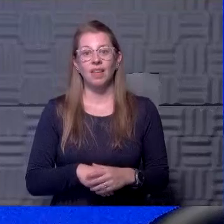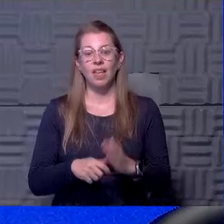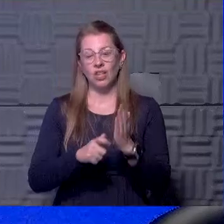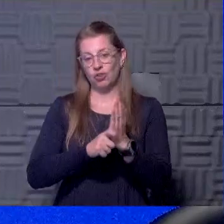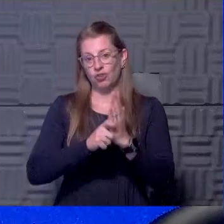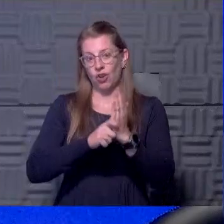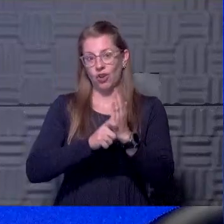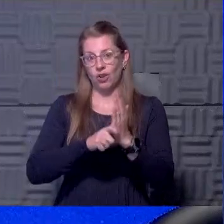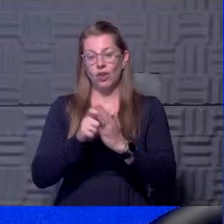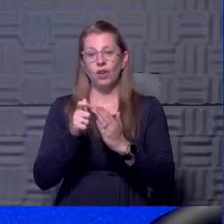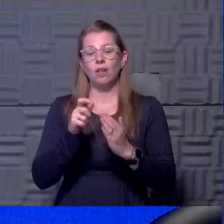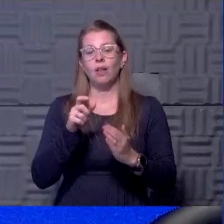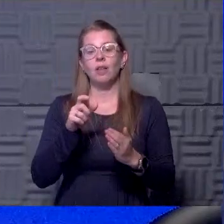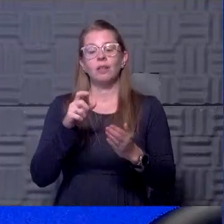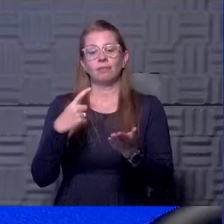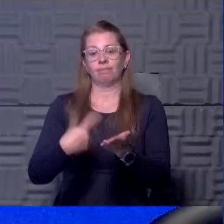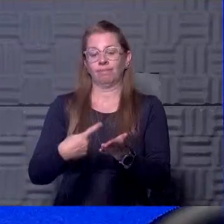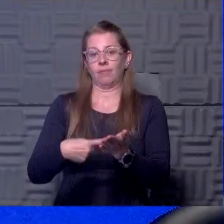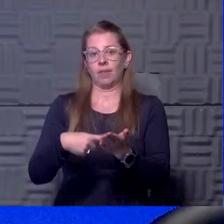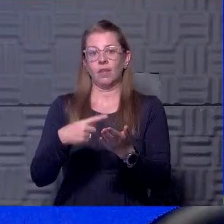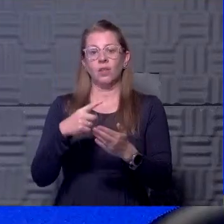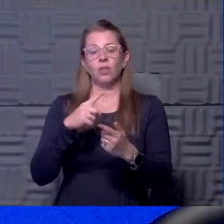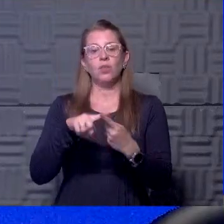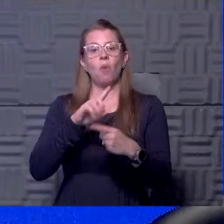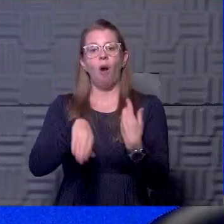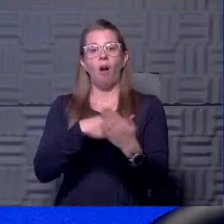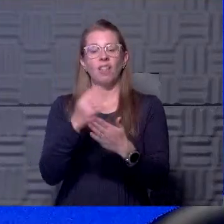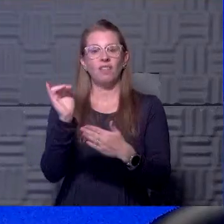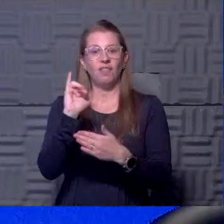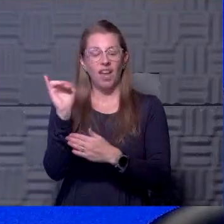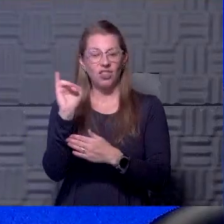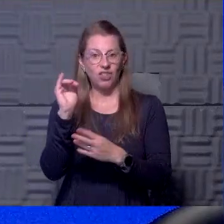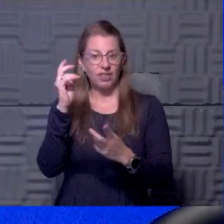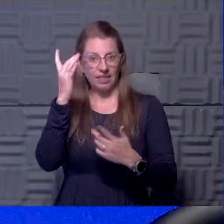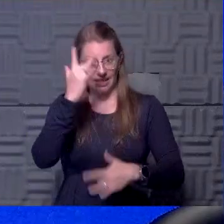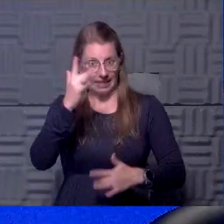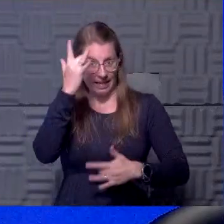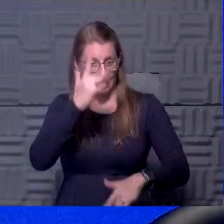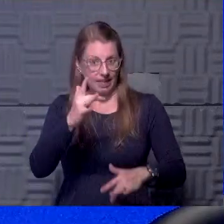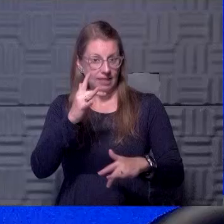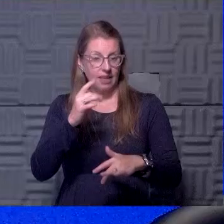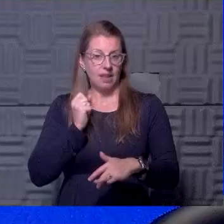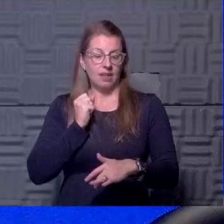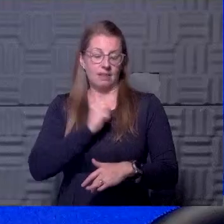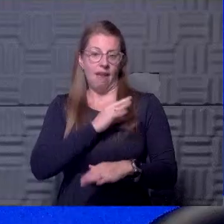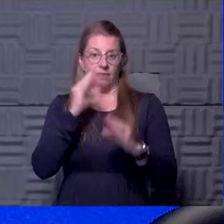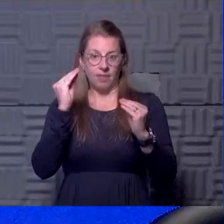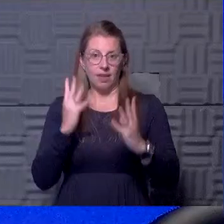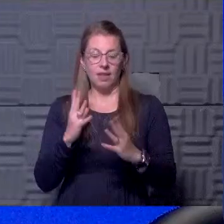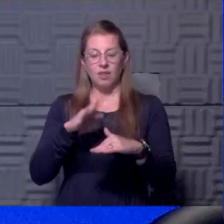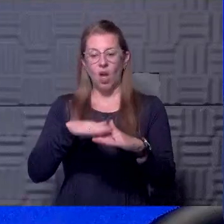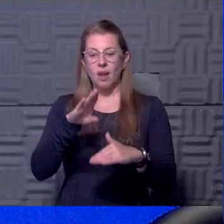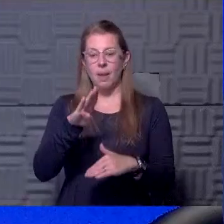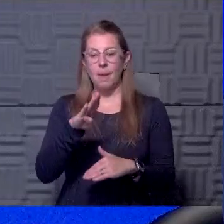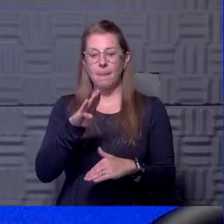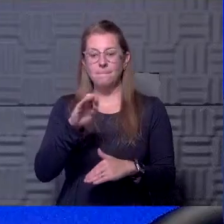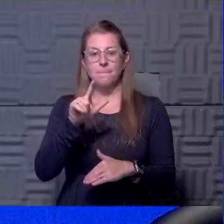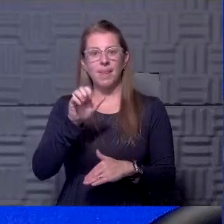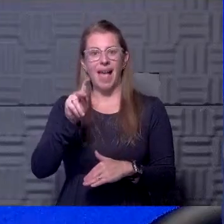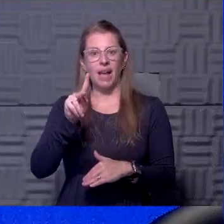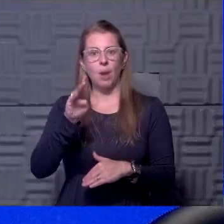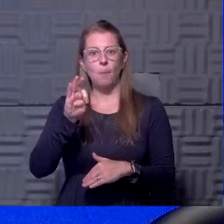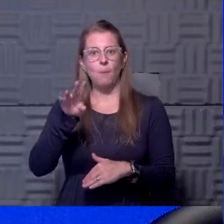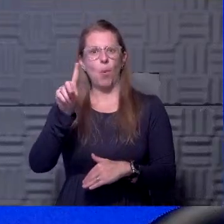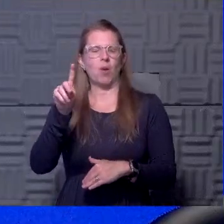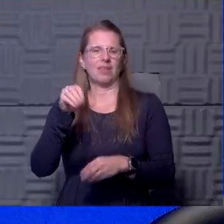to all the infectious disease faculty and staff today. So, and the fellows. Is that being zoomed live so people can hear what you're doing? It's on Blackboard. So I think it's just internal.